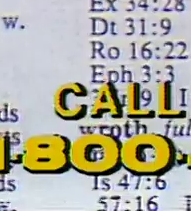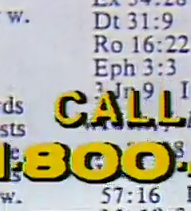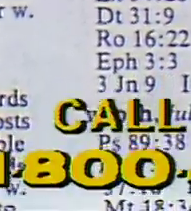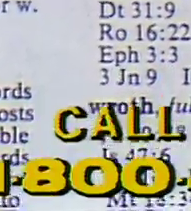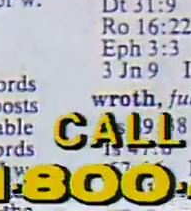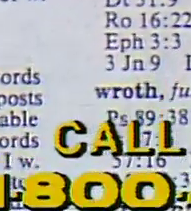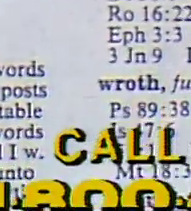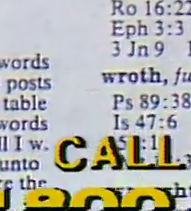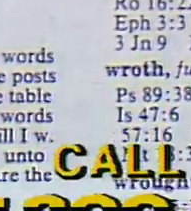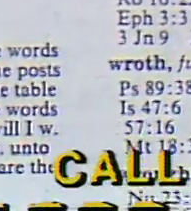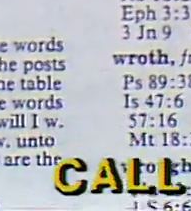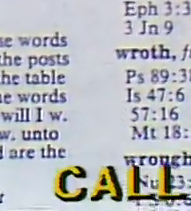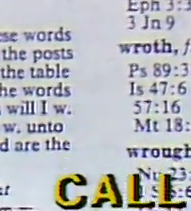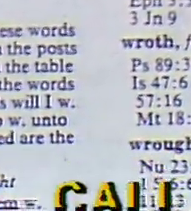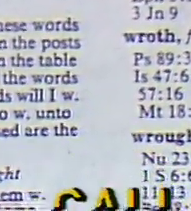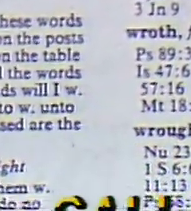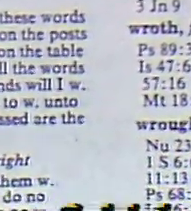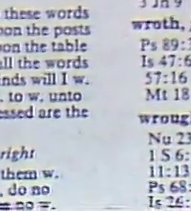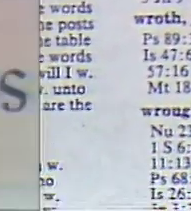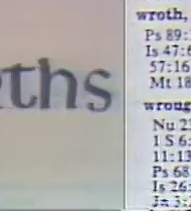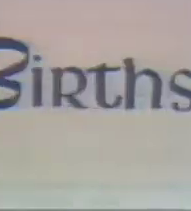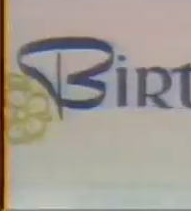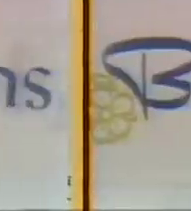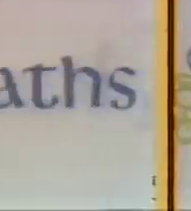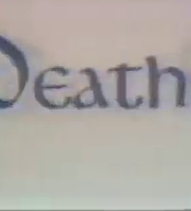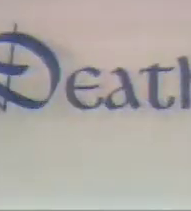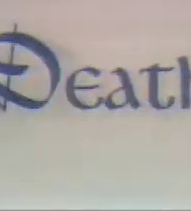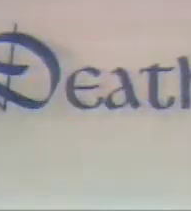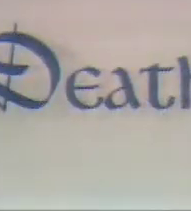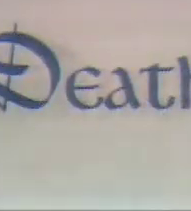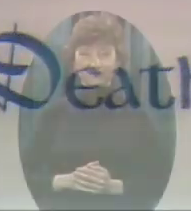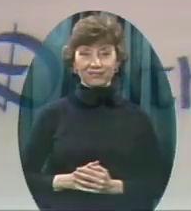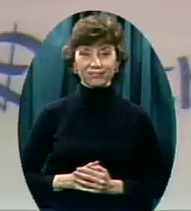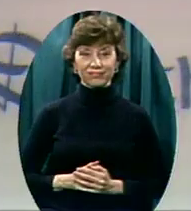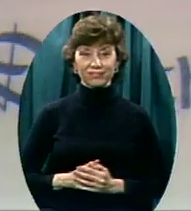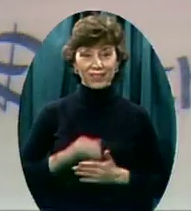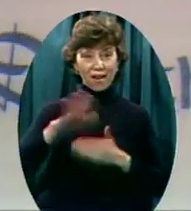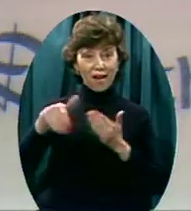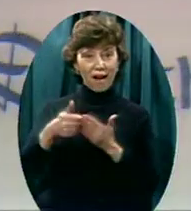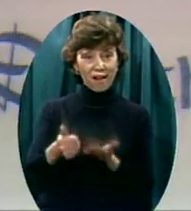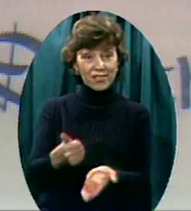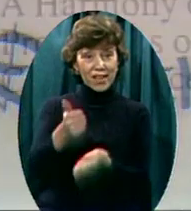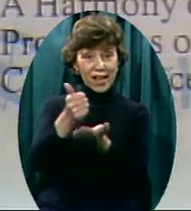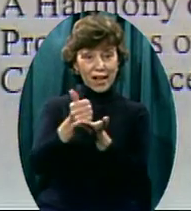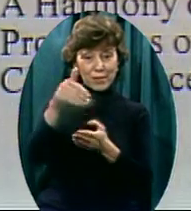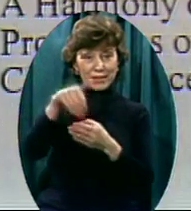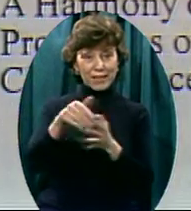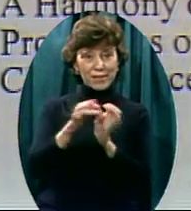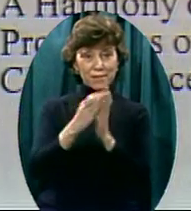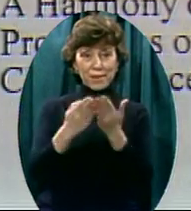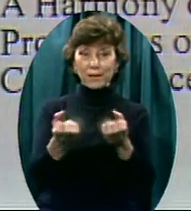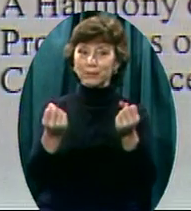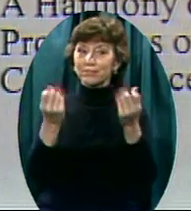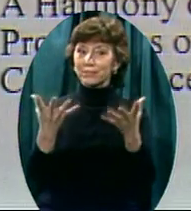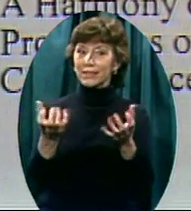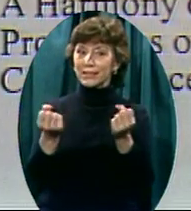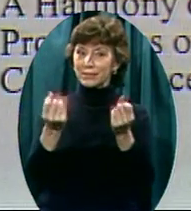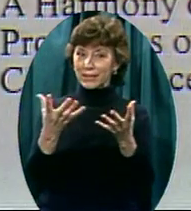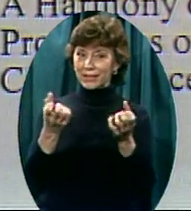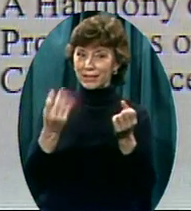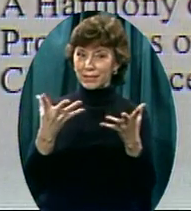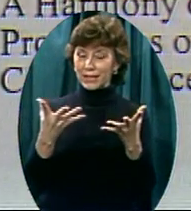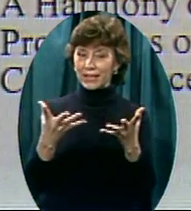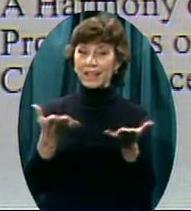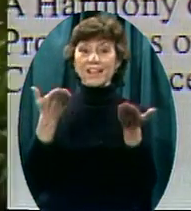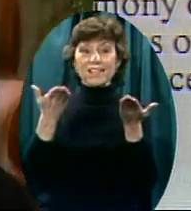lists certain key words and scriptural references to those words. But all of the helpful features are too numerous to mention here. Without